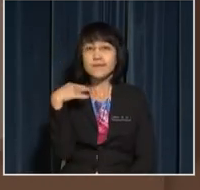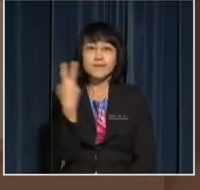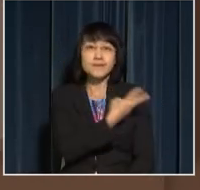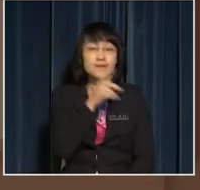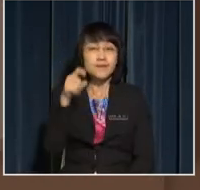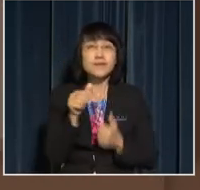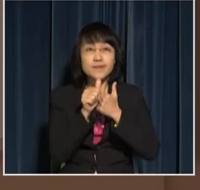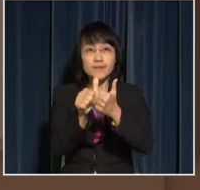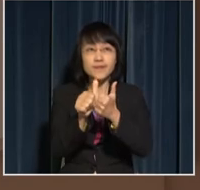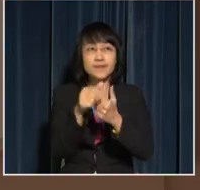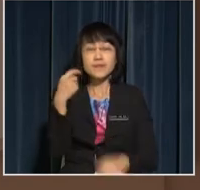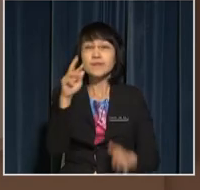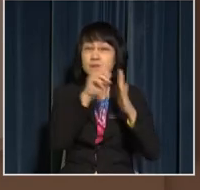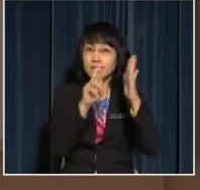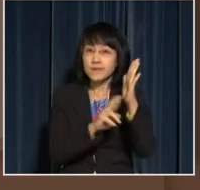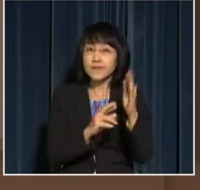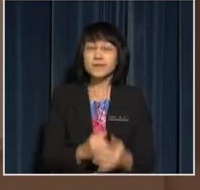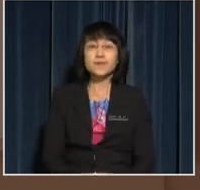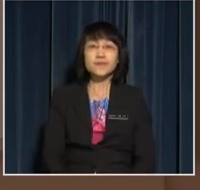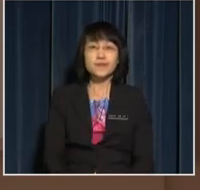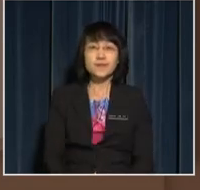why we must obey the rules